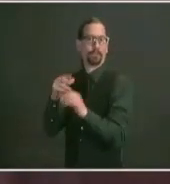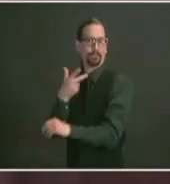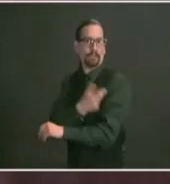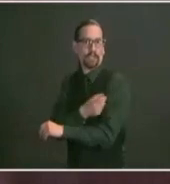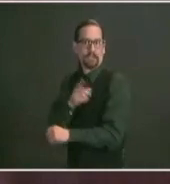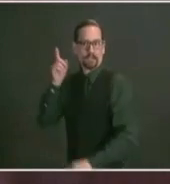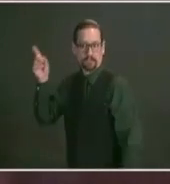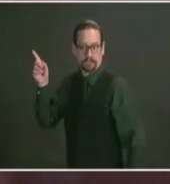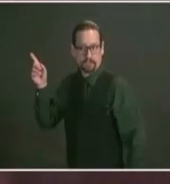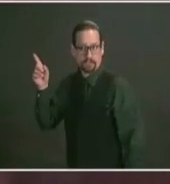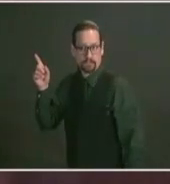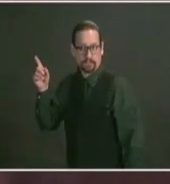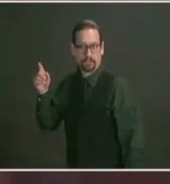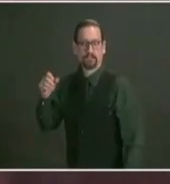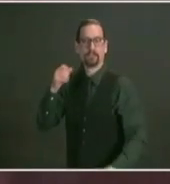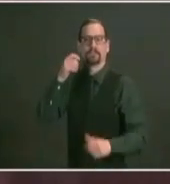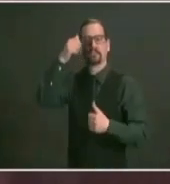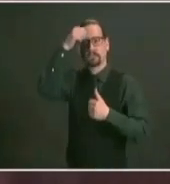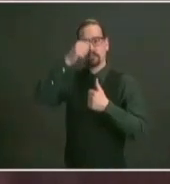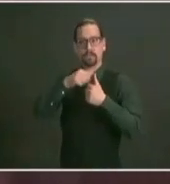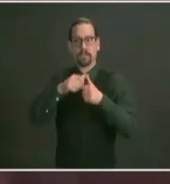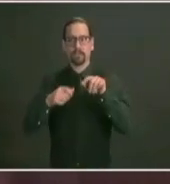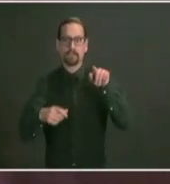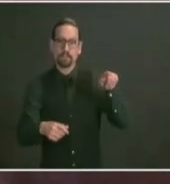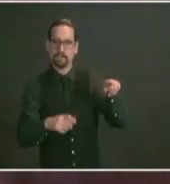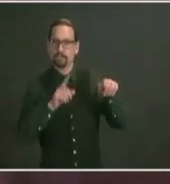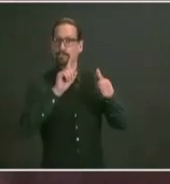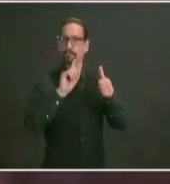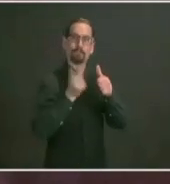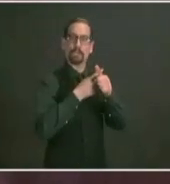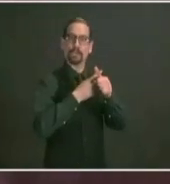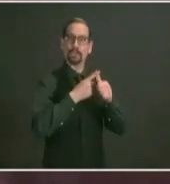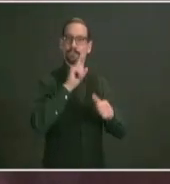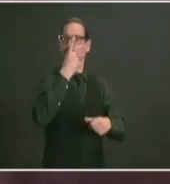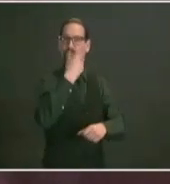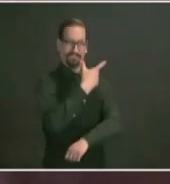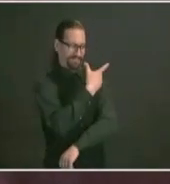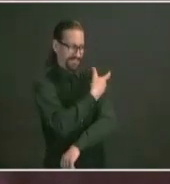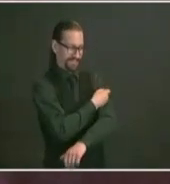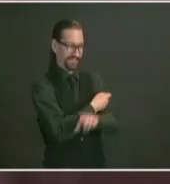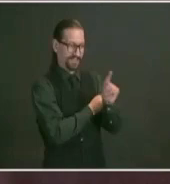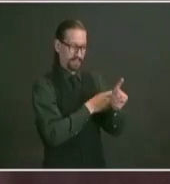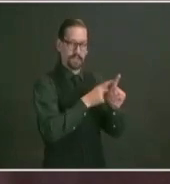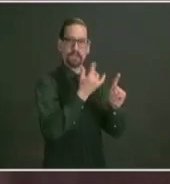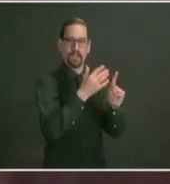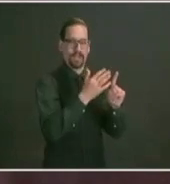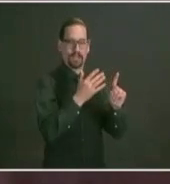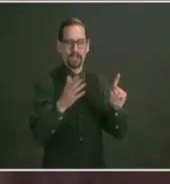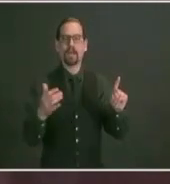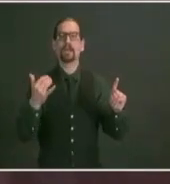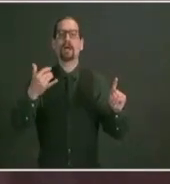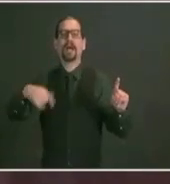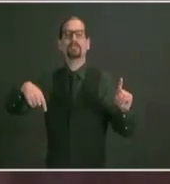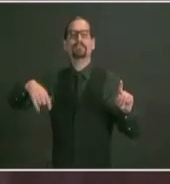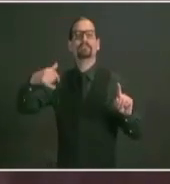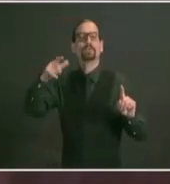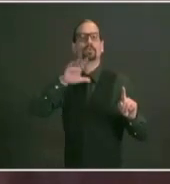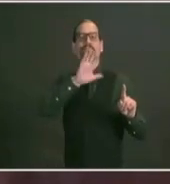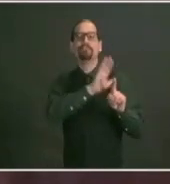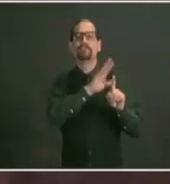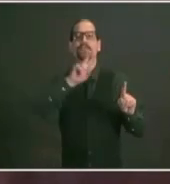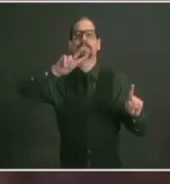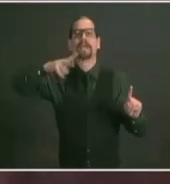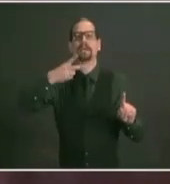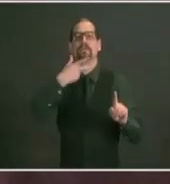there are weeks when a large portion of our vaccine needs to go towards people's second doses because three or four weeks prior